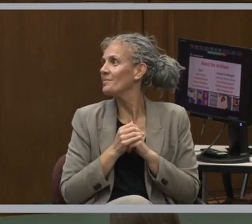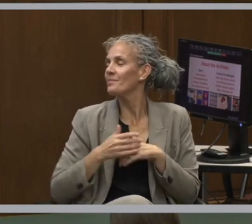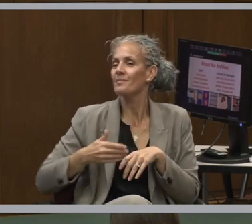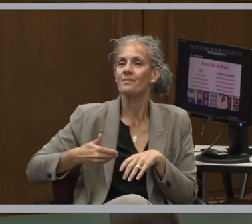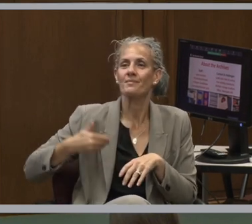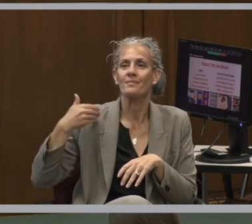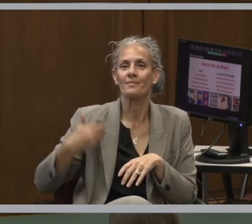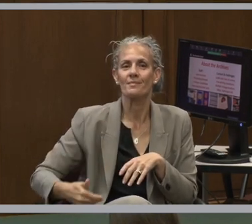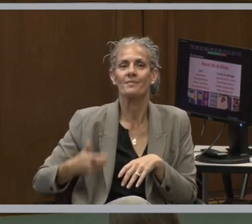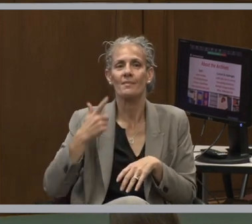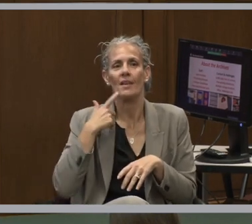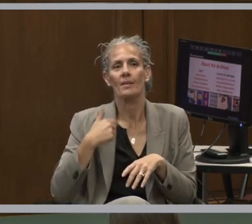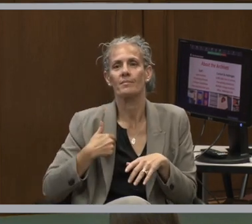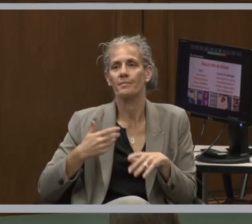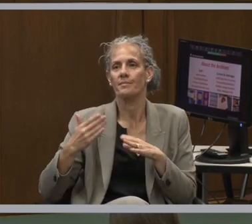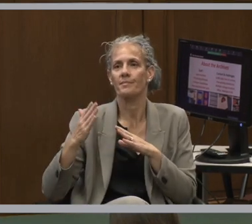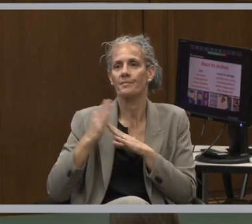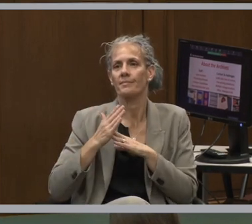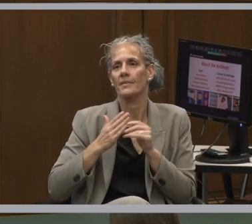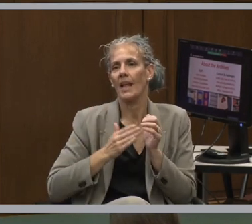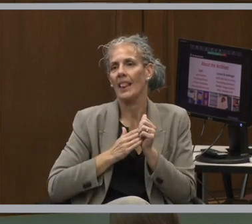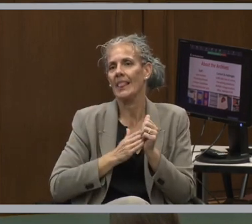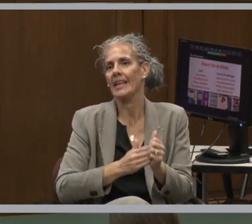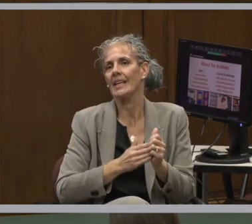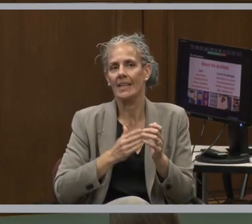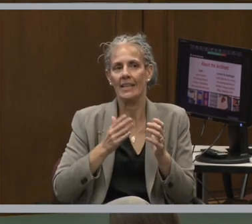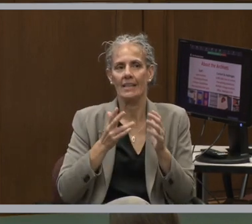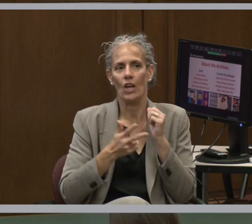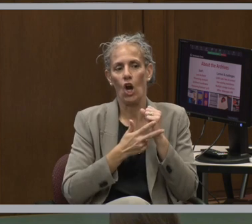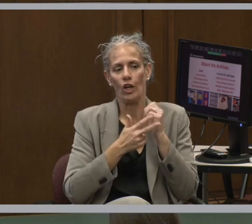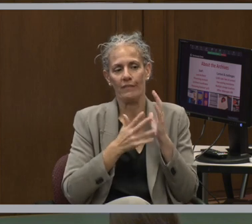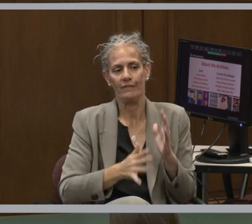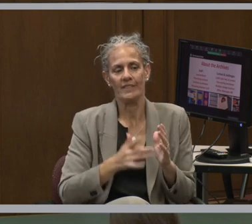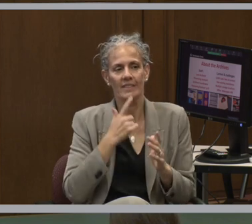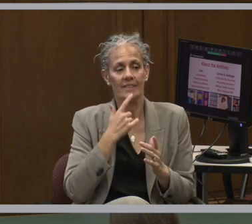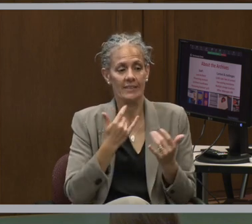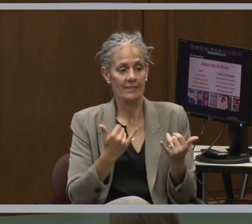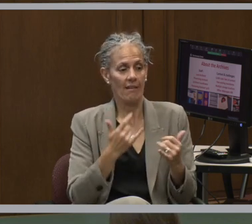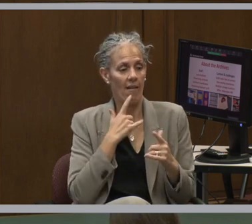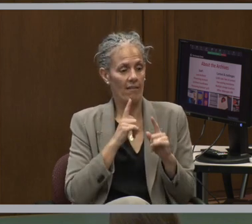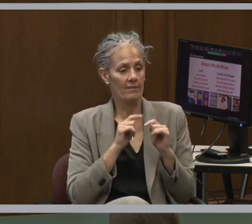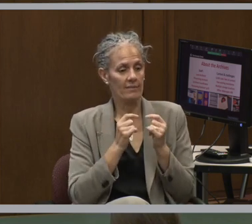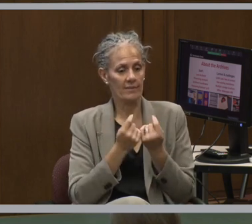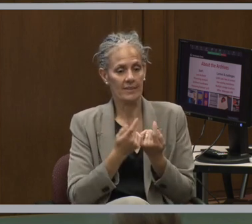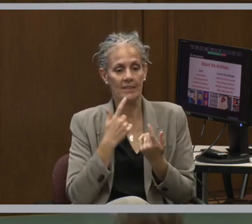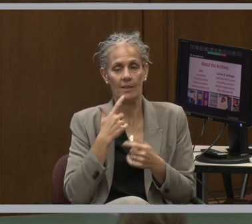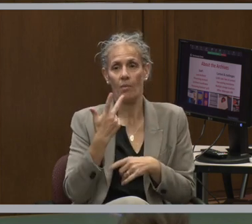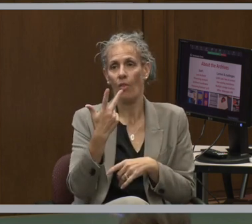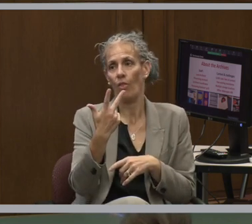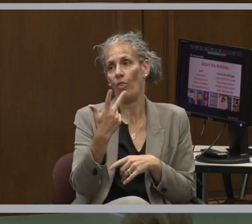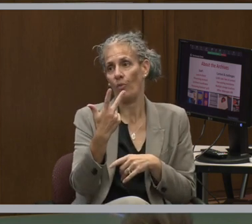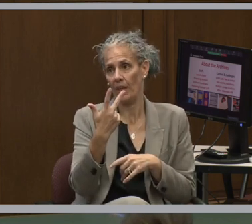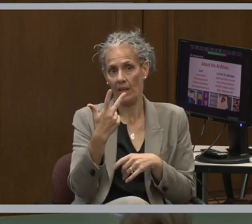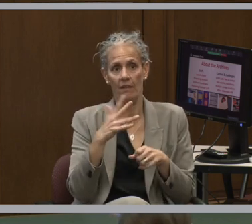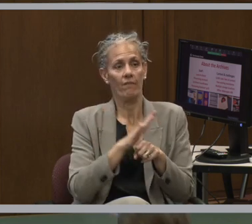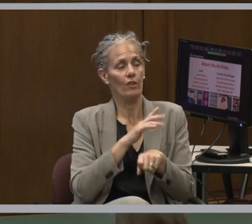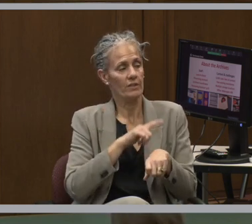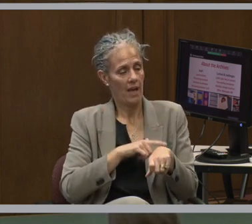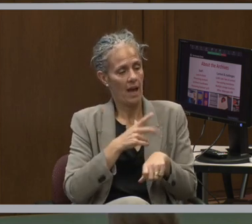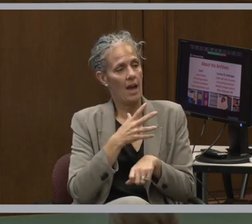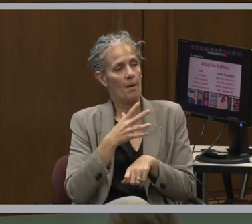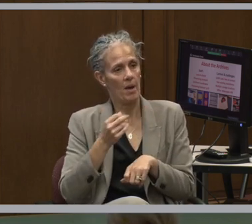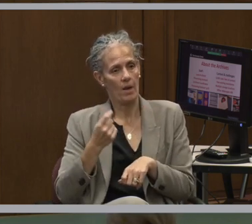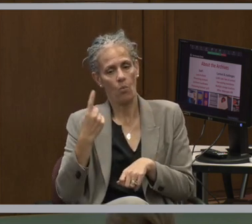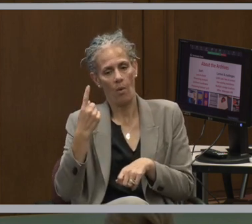representing as a lead archivist. At this point, we have grown to a team of three full-time staff members and a part-time